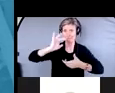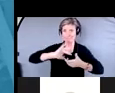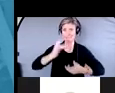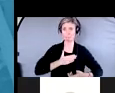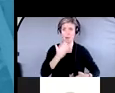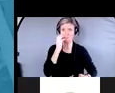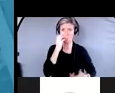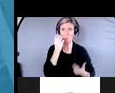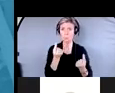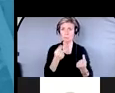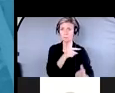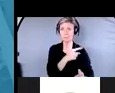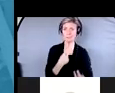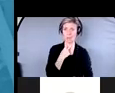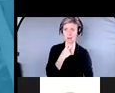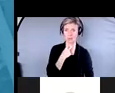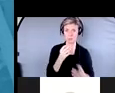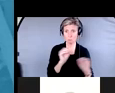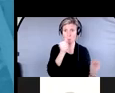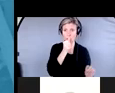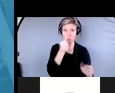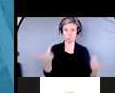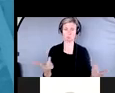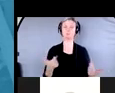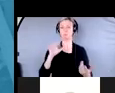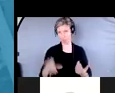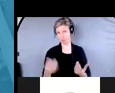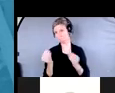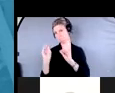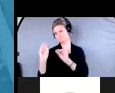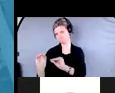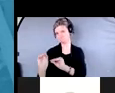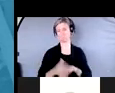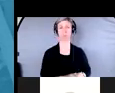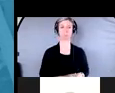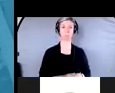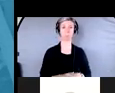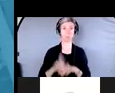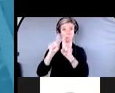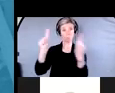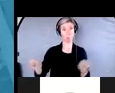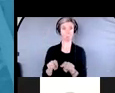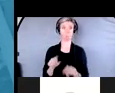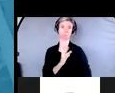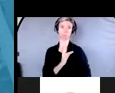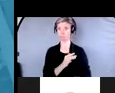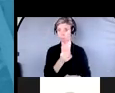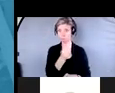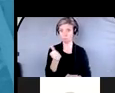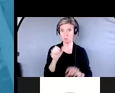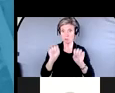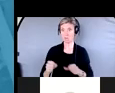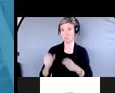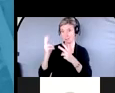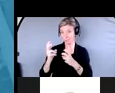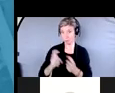they don't have a password, they would not get that information. So we have this form that you can, you know, download, print out, put